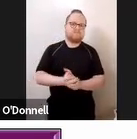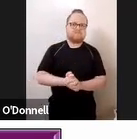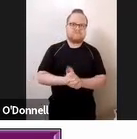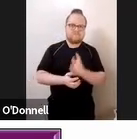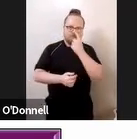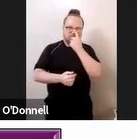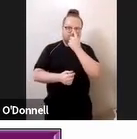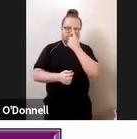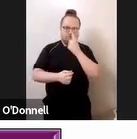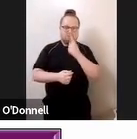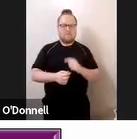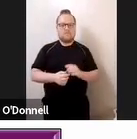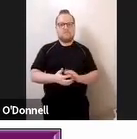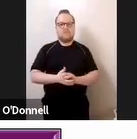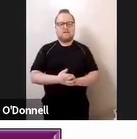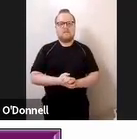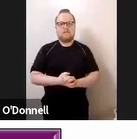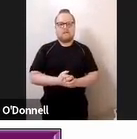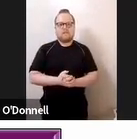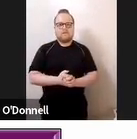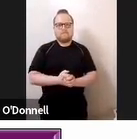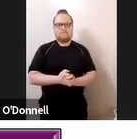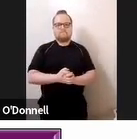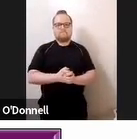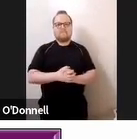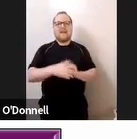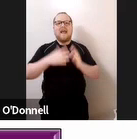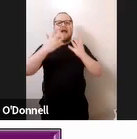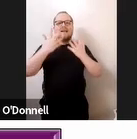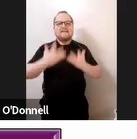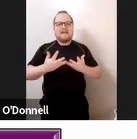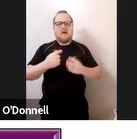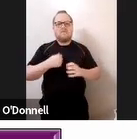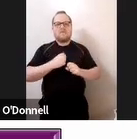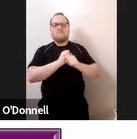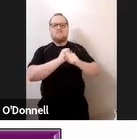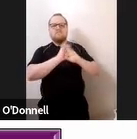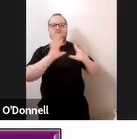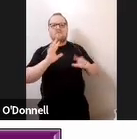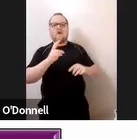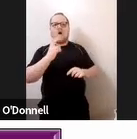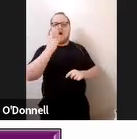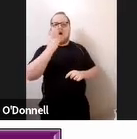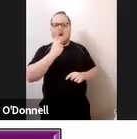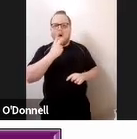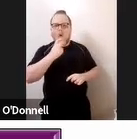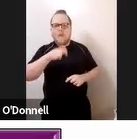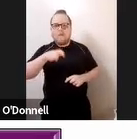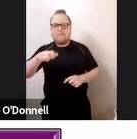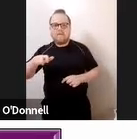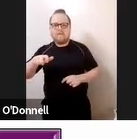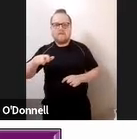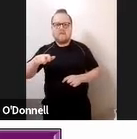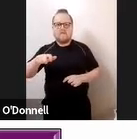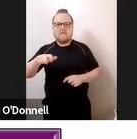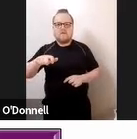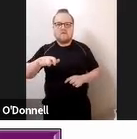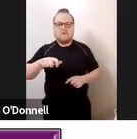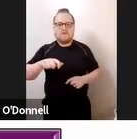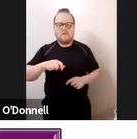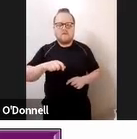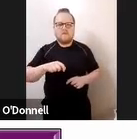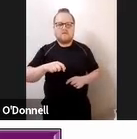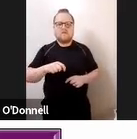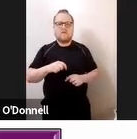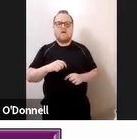people particularly now i'm thinking about older people use the term to describe themselves they may describe themselves